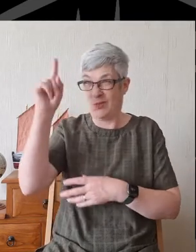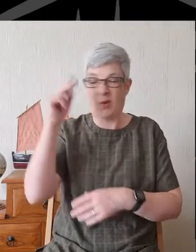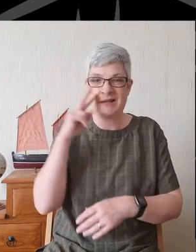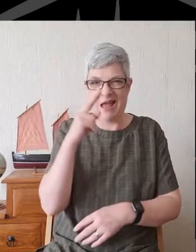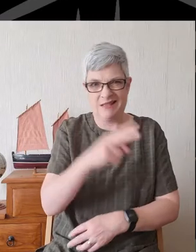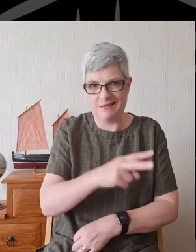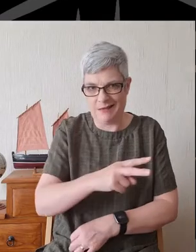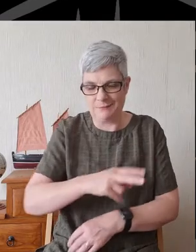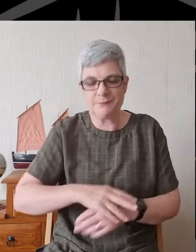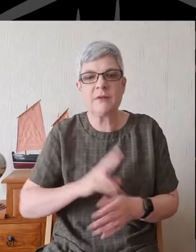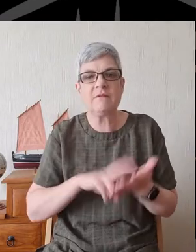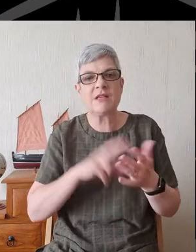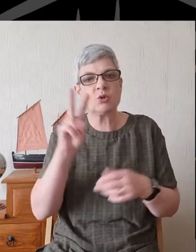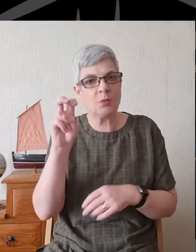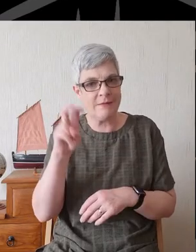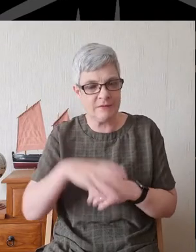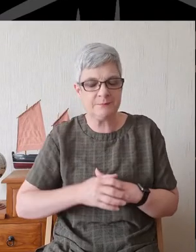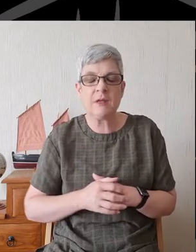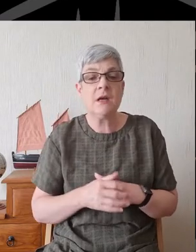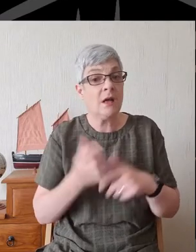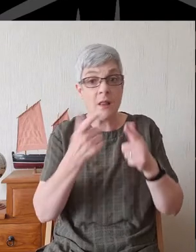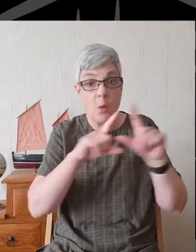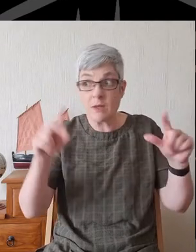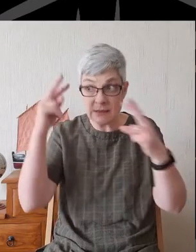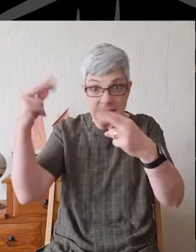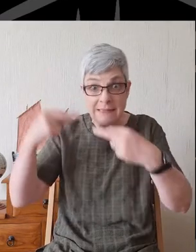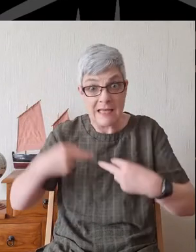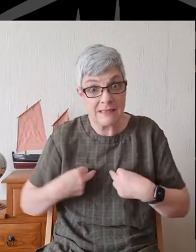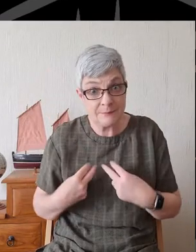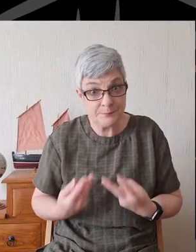12. The Lord doesn't see us.